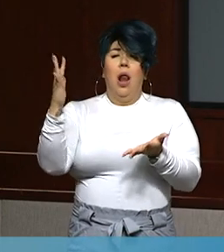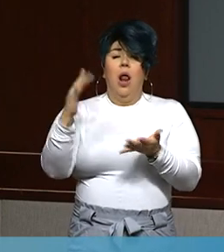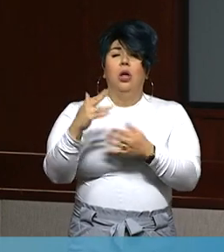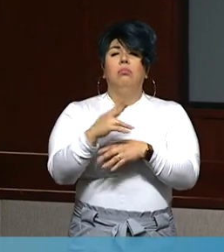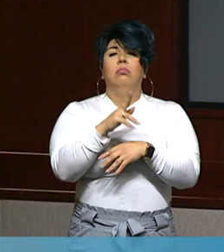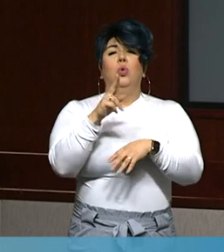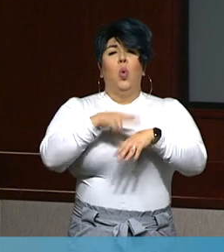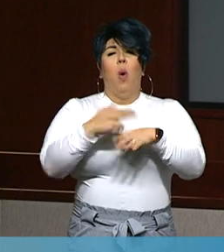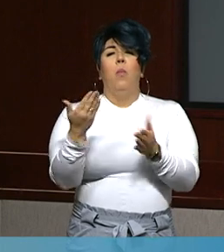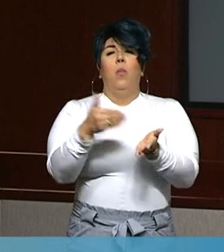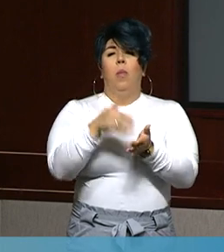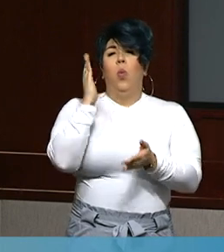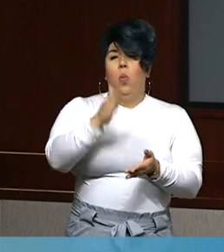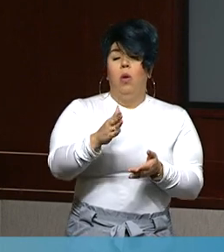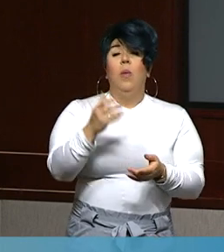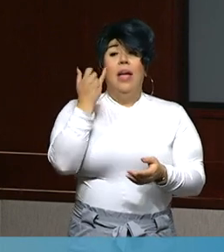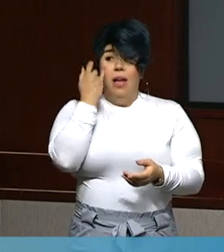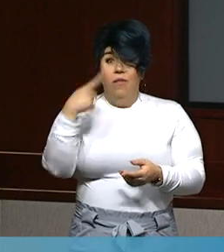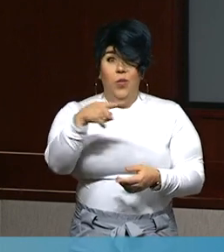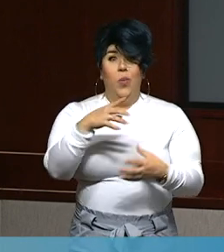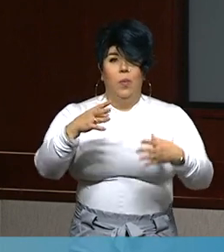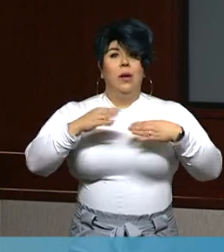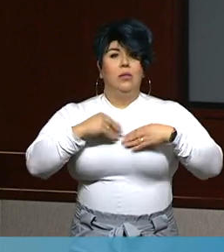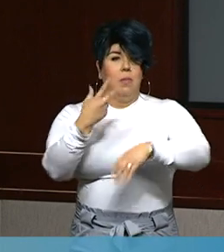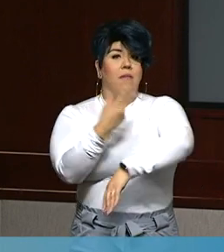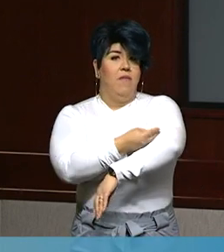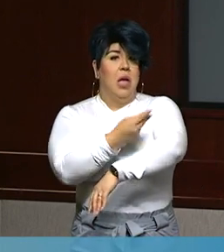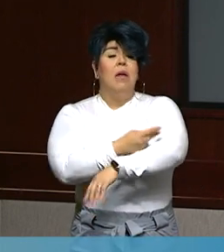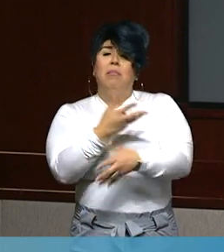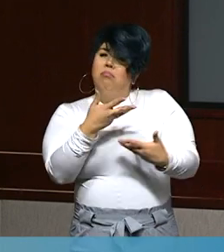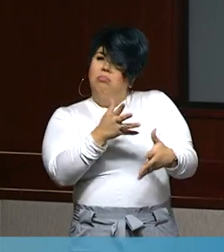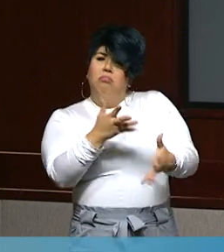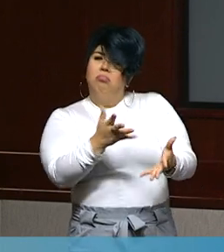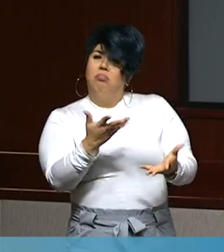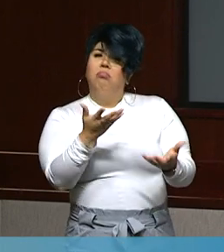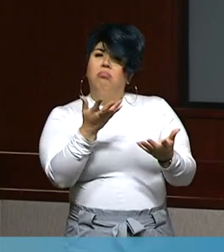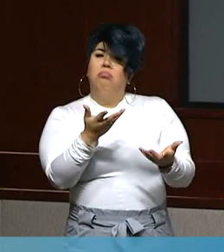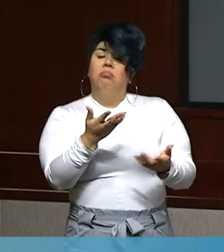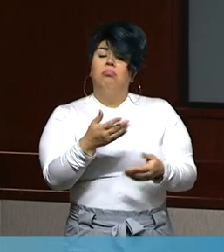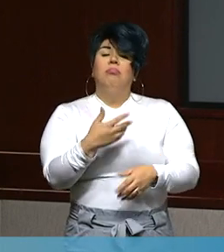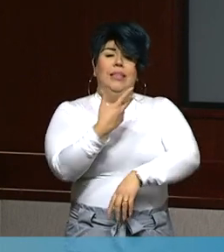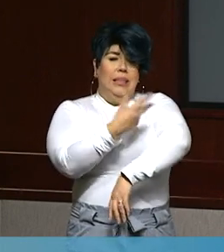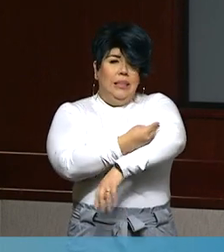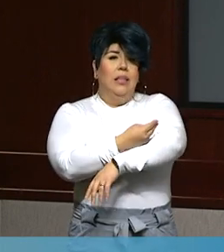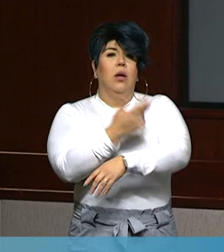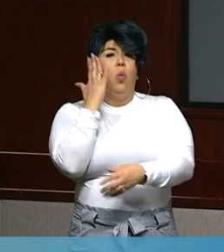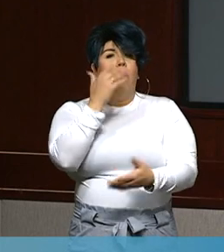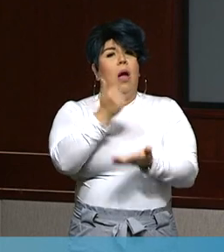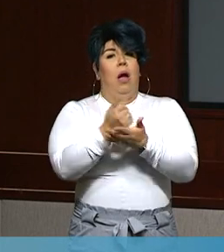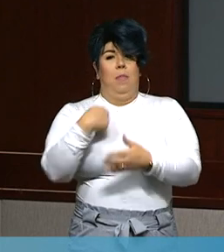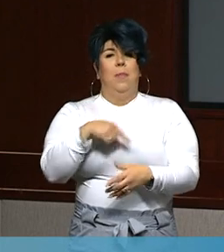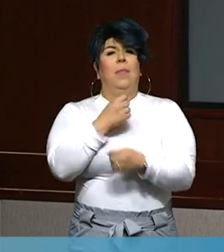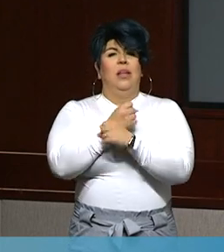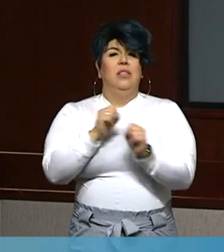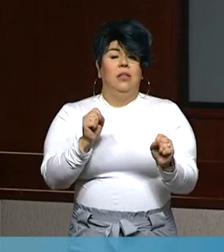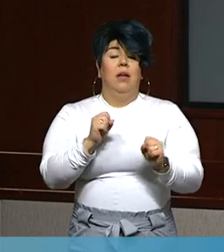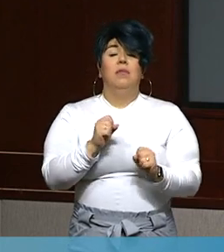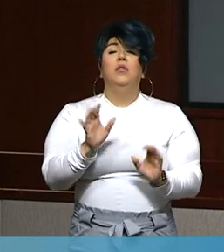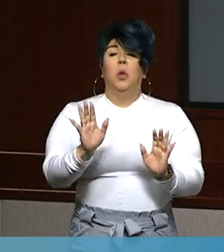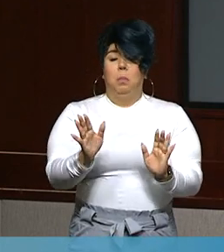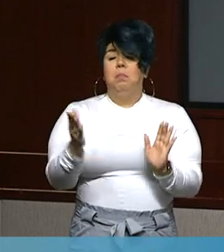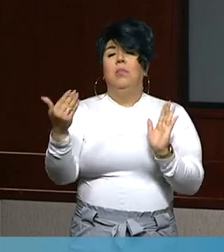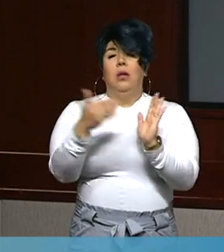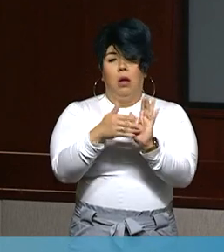the vaccine and allow it to do what it needs to do and that is keeping each other safe. Again, the hospitals are